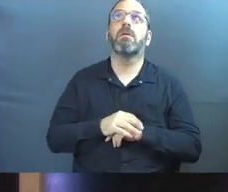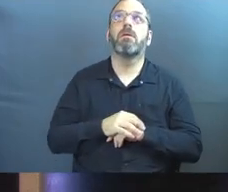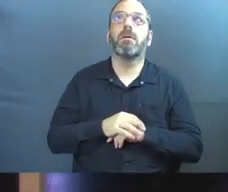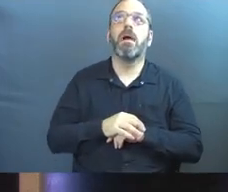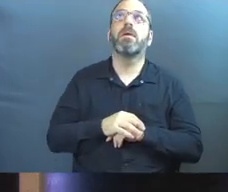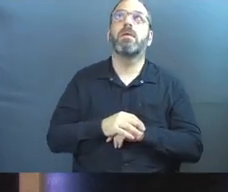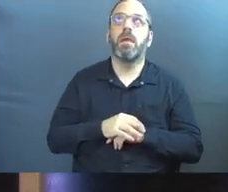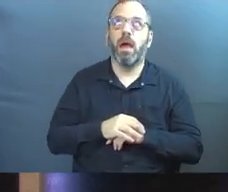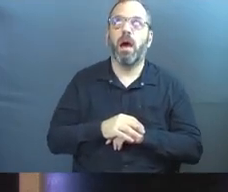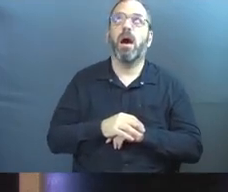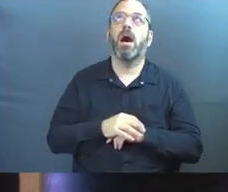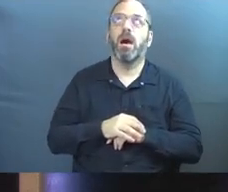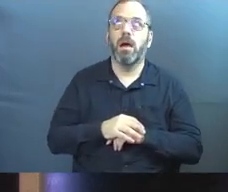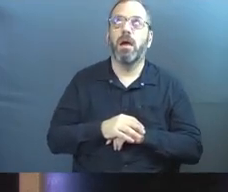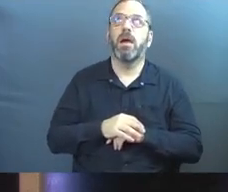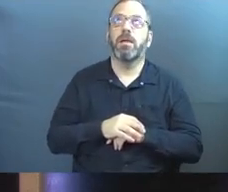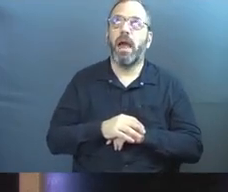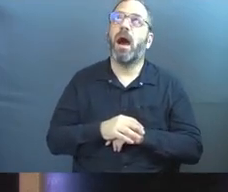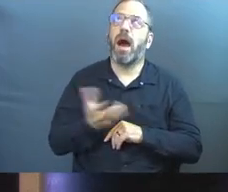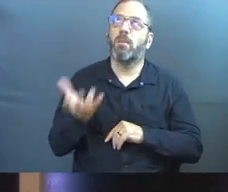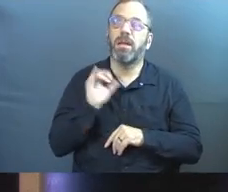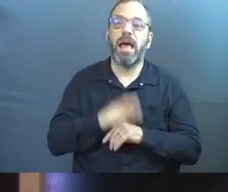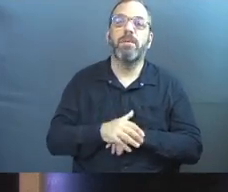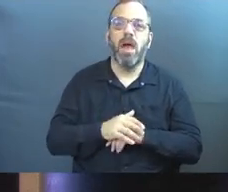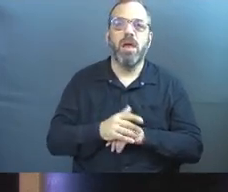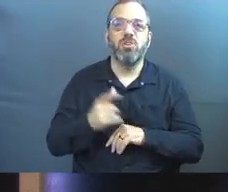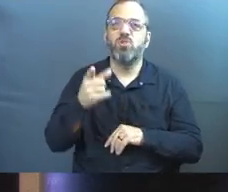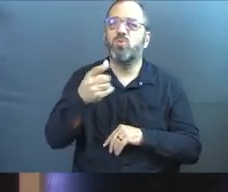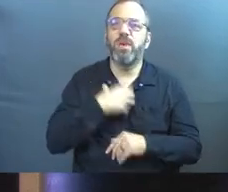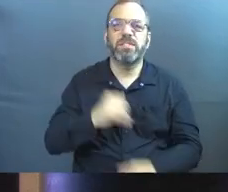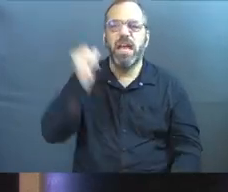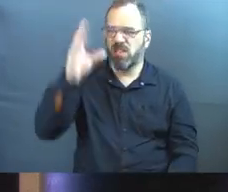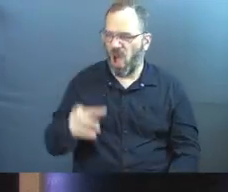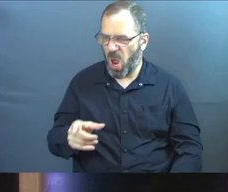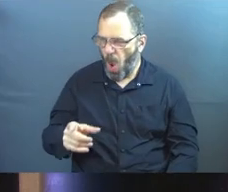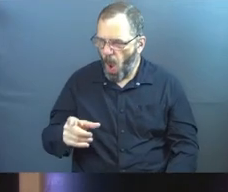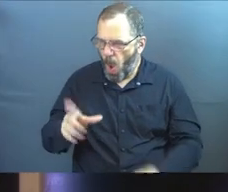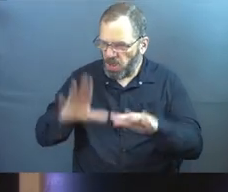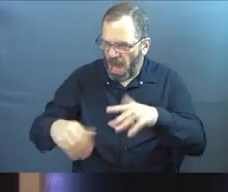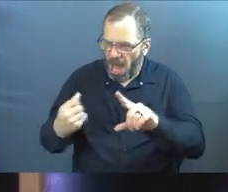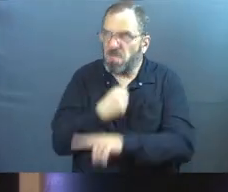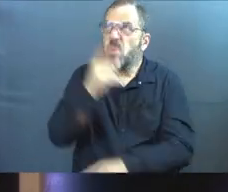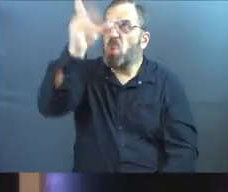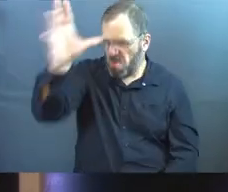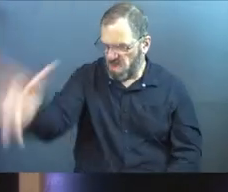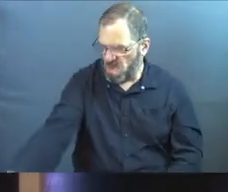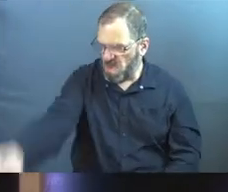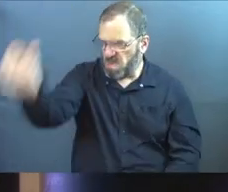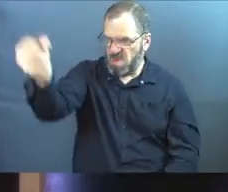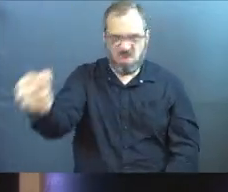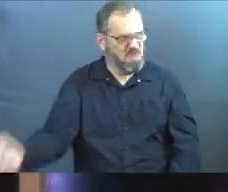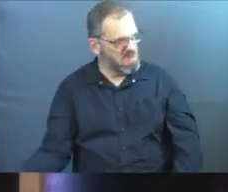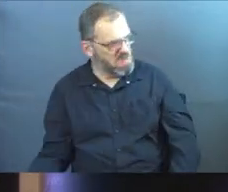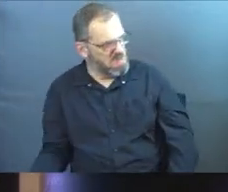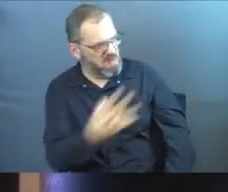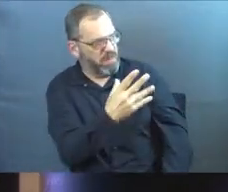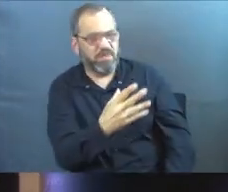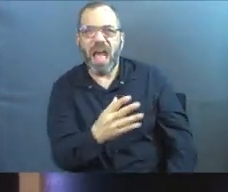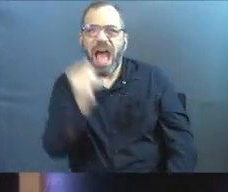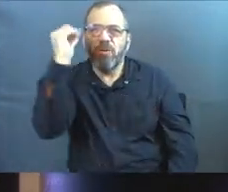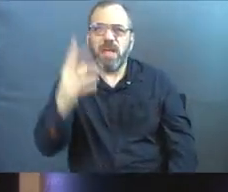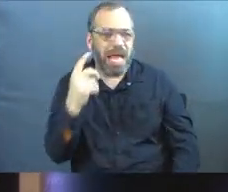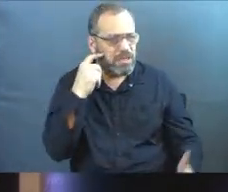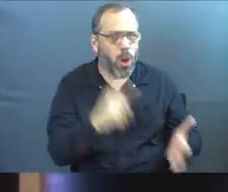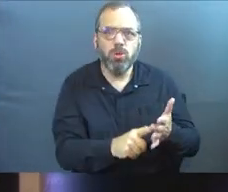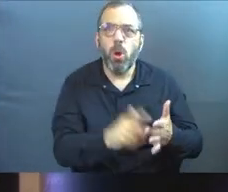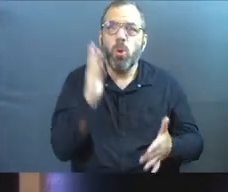not only do I wish that God would pluck those people right out of here right now, but I kind of wish that God would